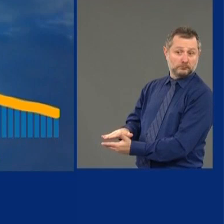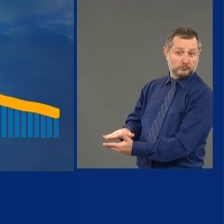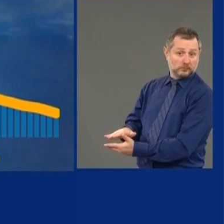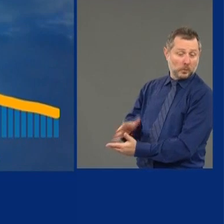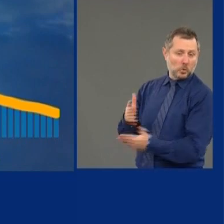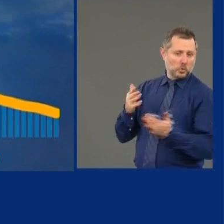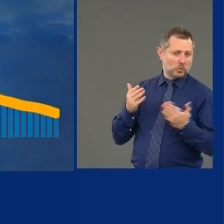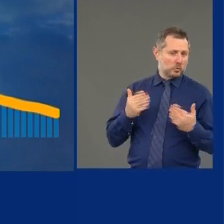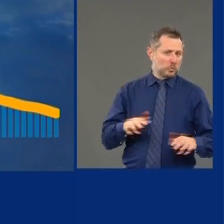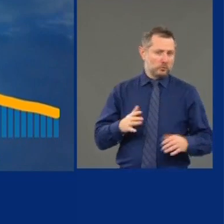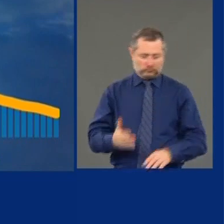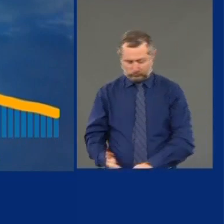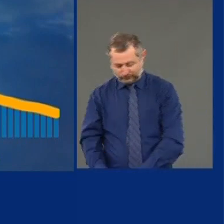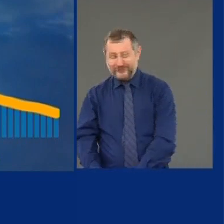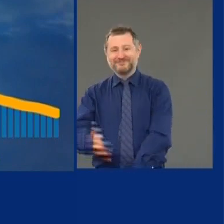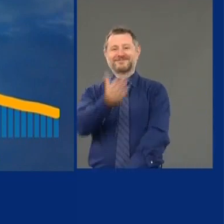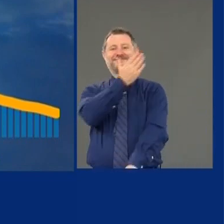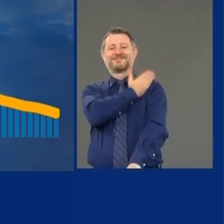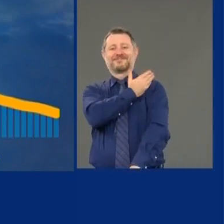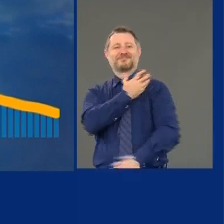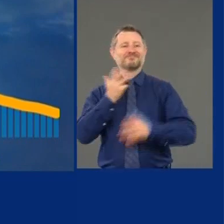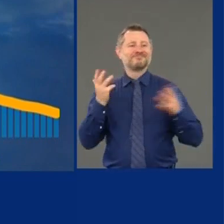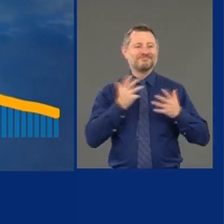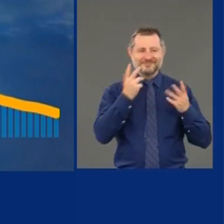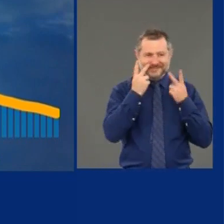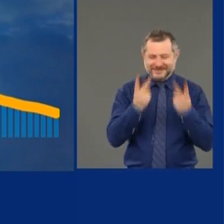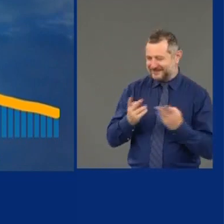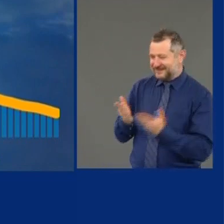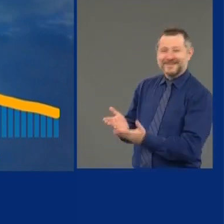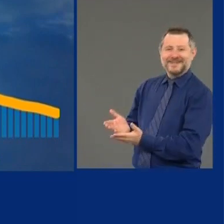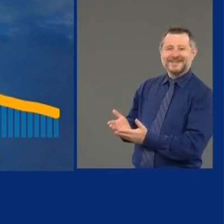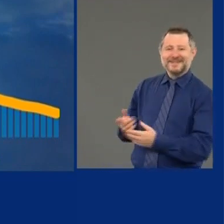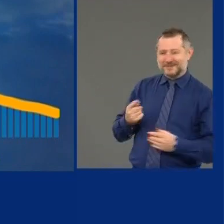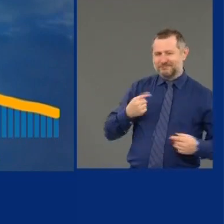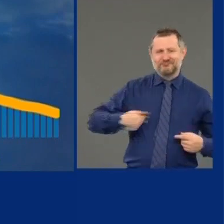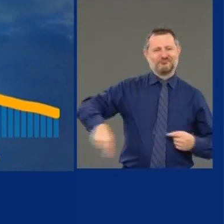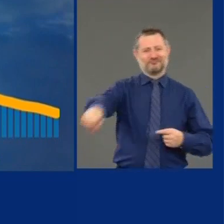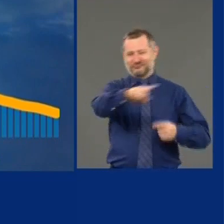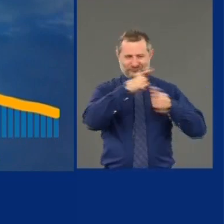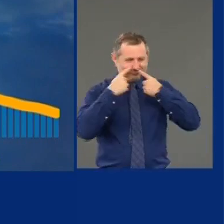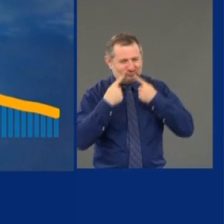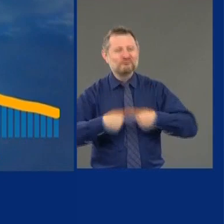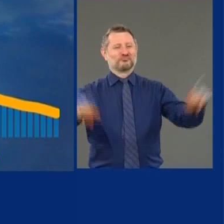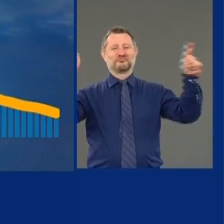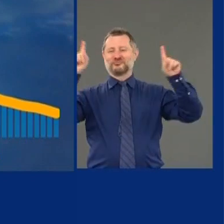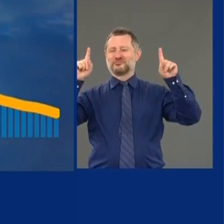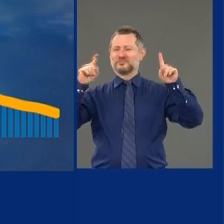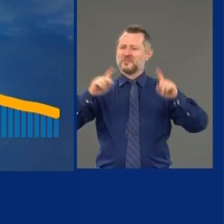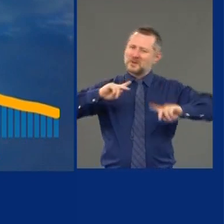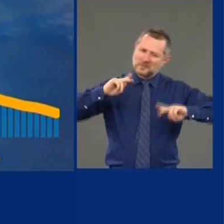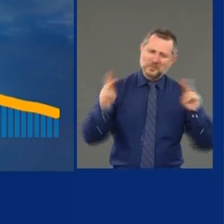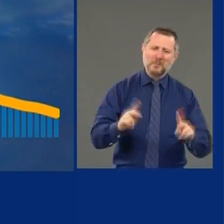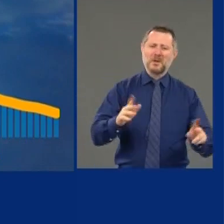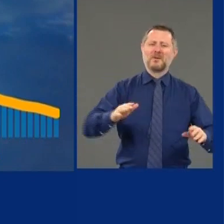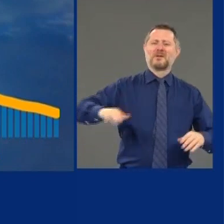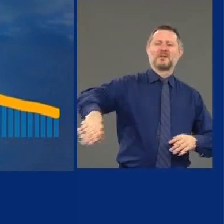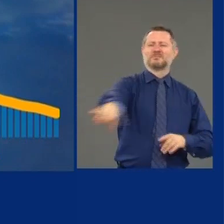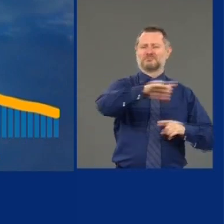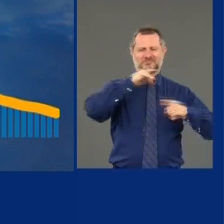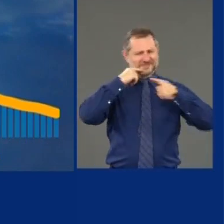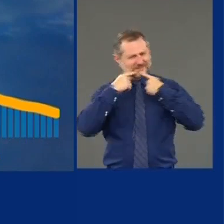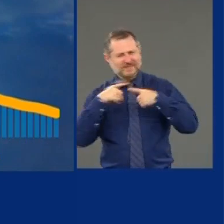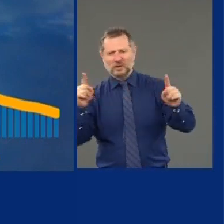a turnaround. You want to talk about an accomplishment. You want to talk about people doing something they never did before.